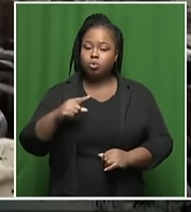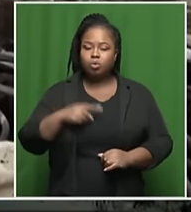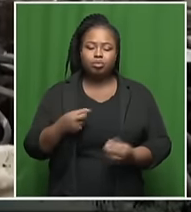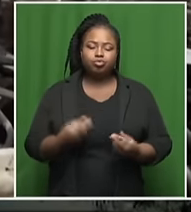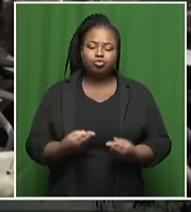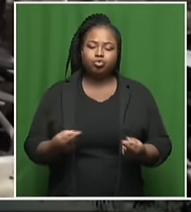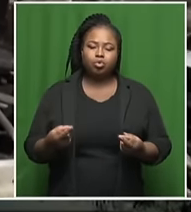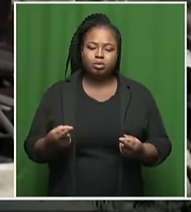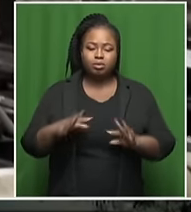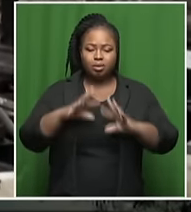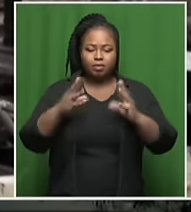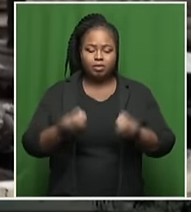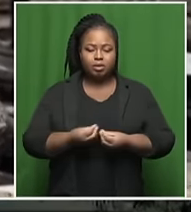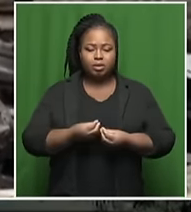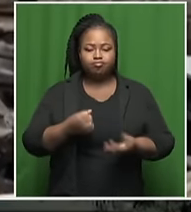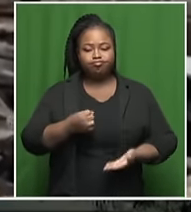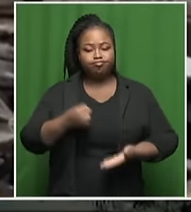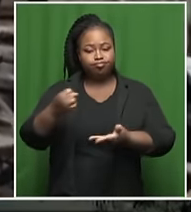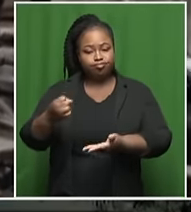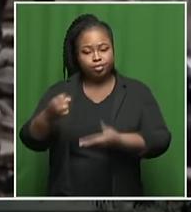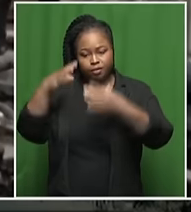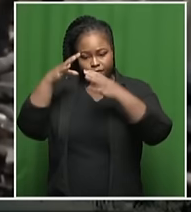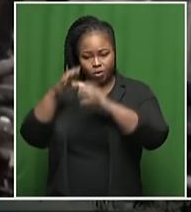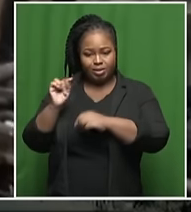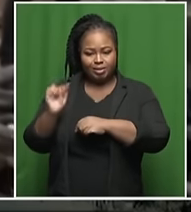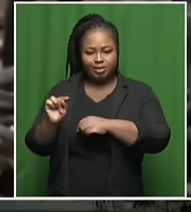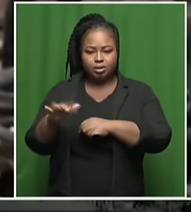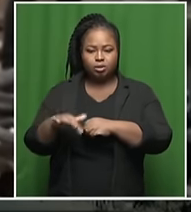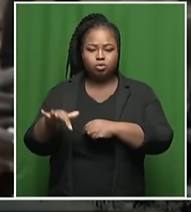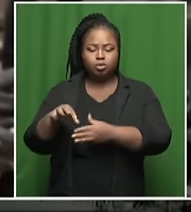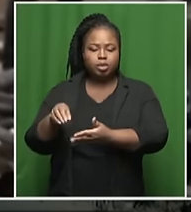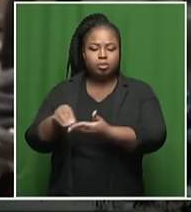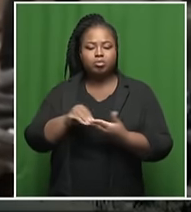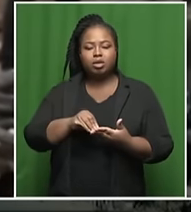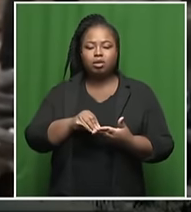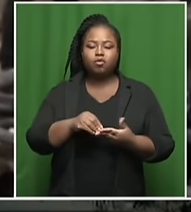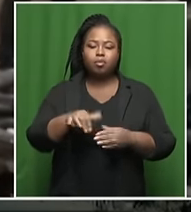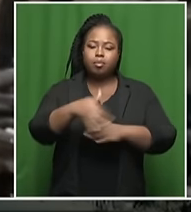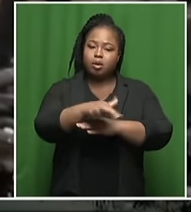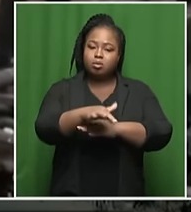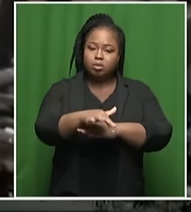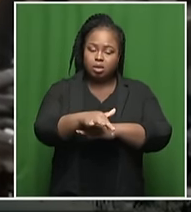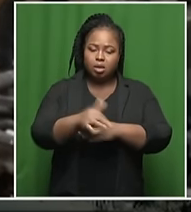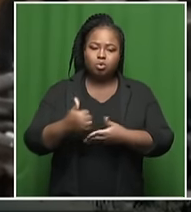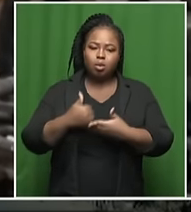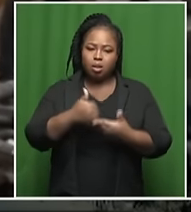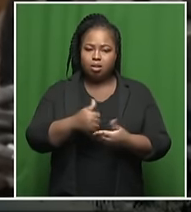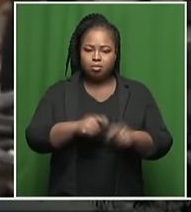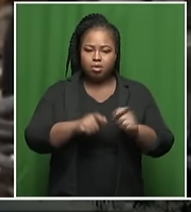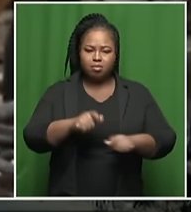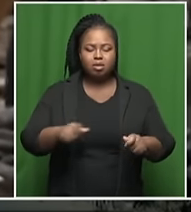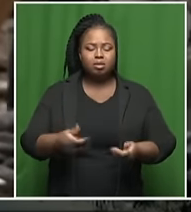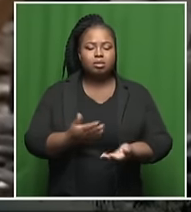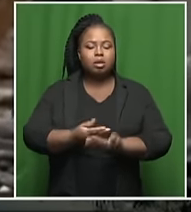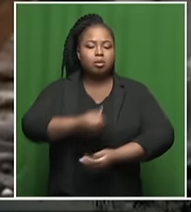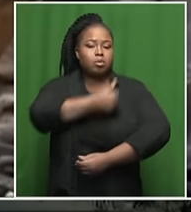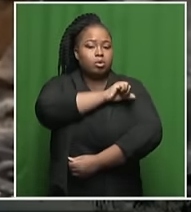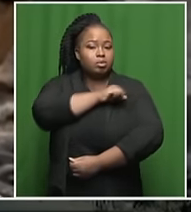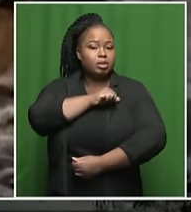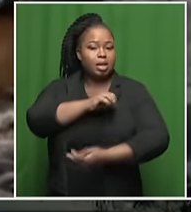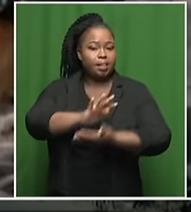resources are occupied and you need to bring in resources from outside. We had a number of hospitals damaged,